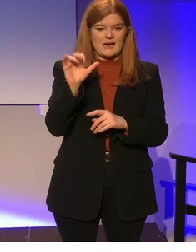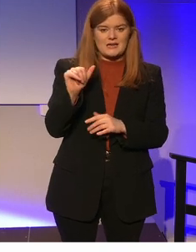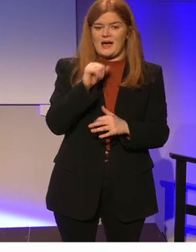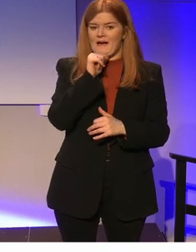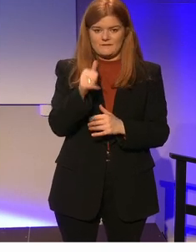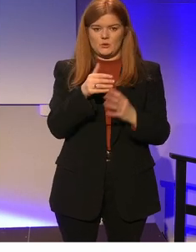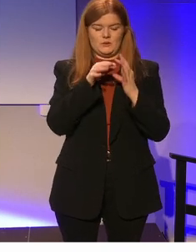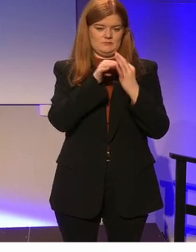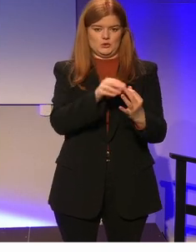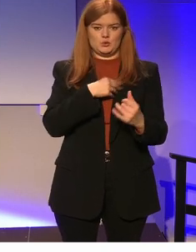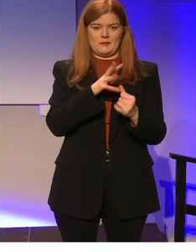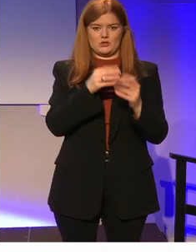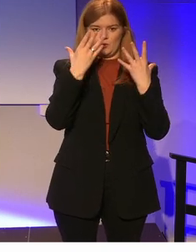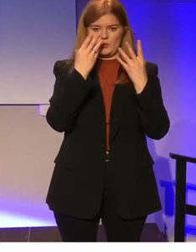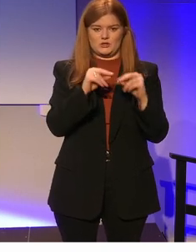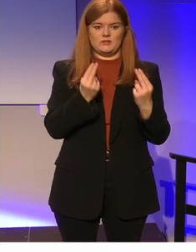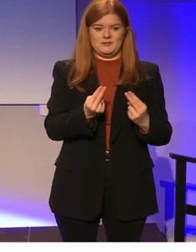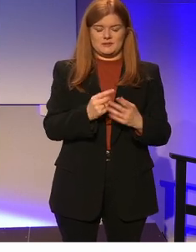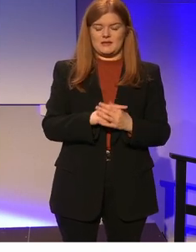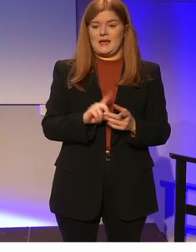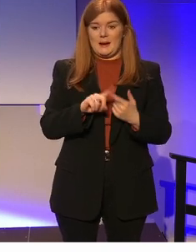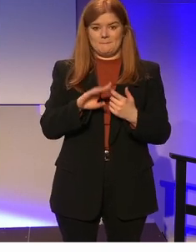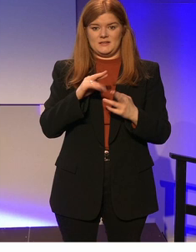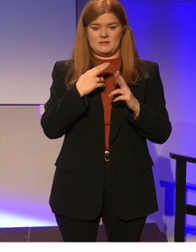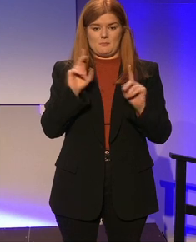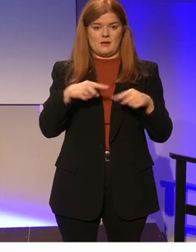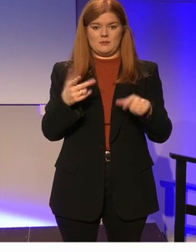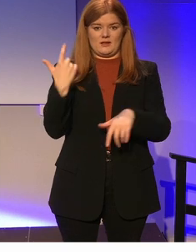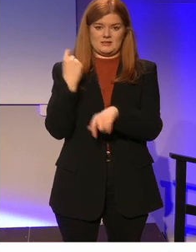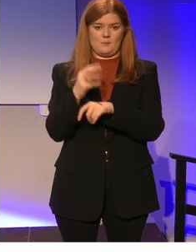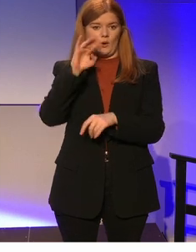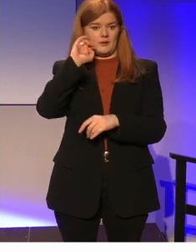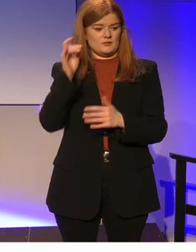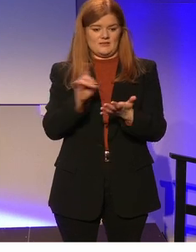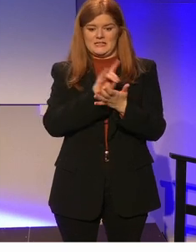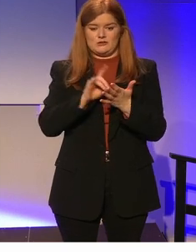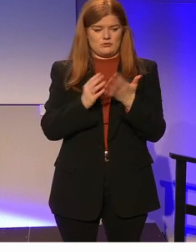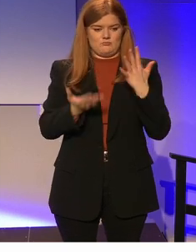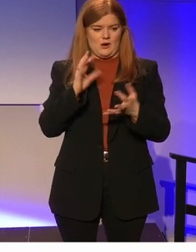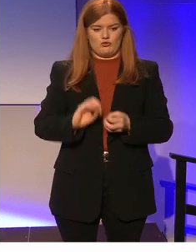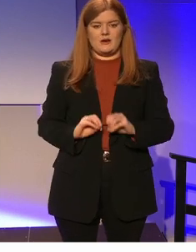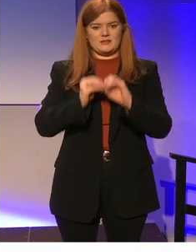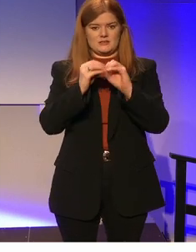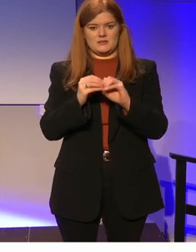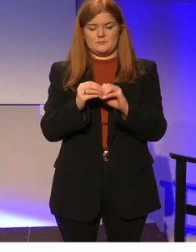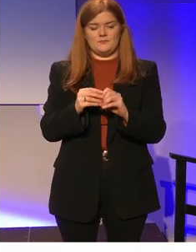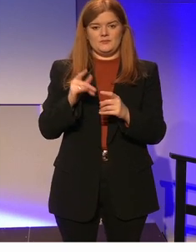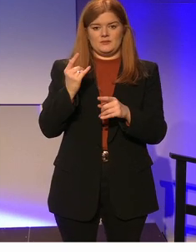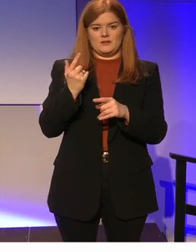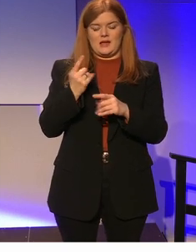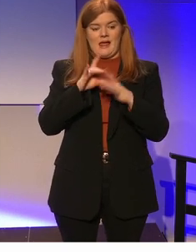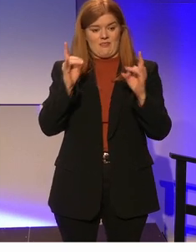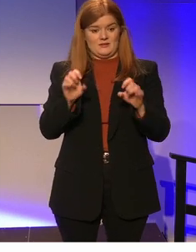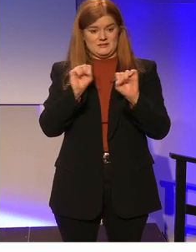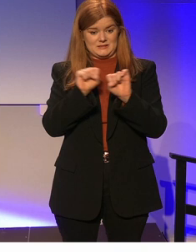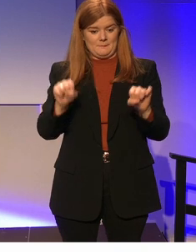relation to special educational needs. And the inability at that time because of the history of how it had evolved of existing education